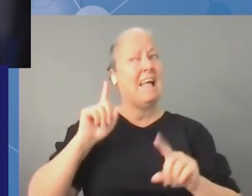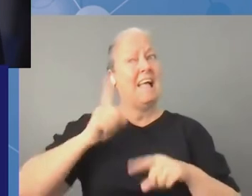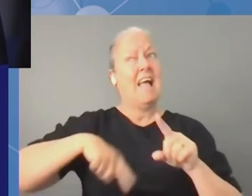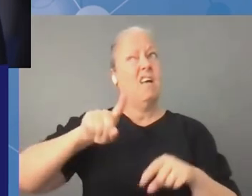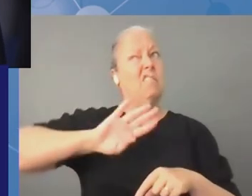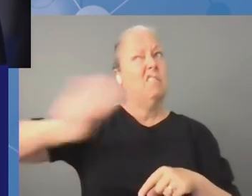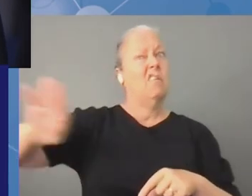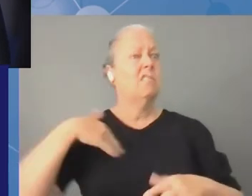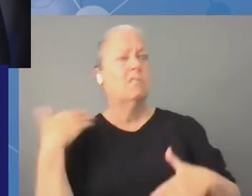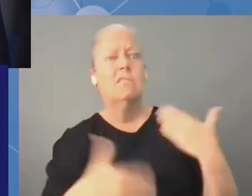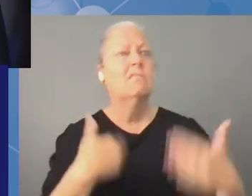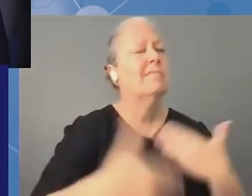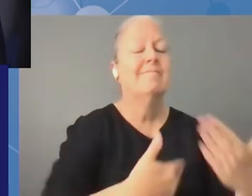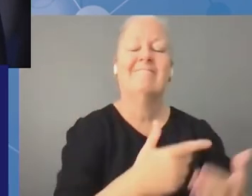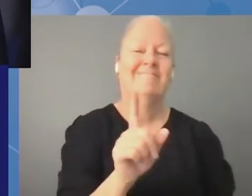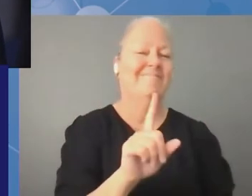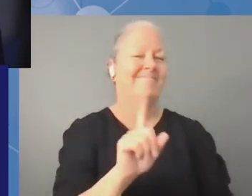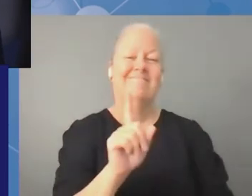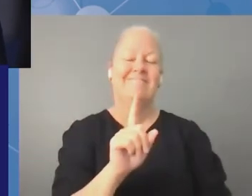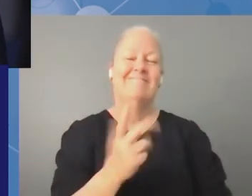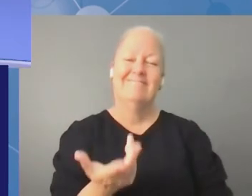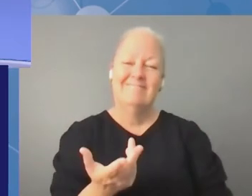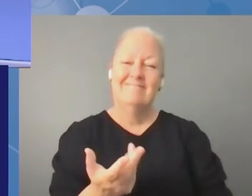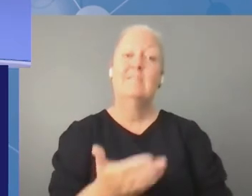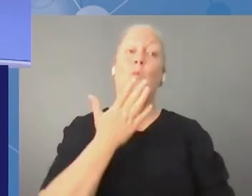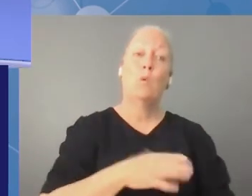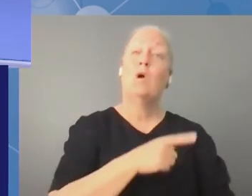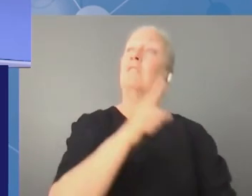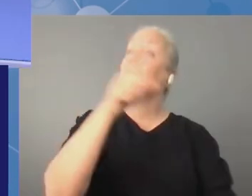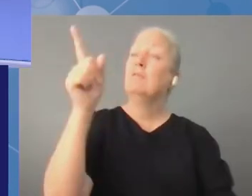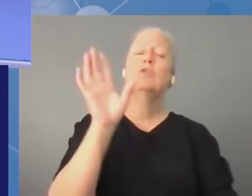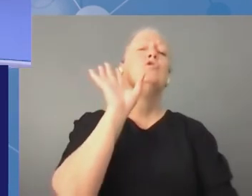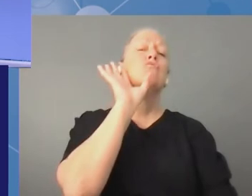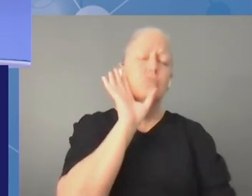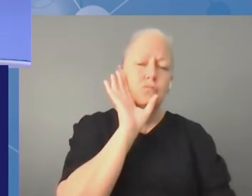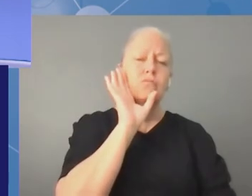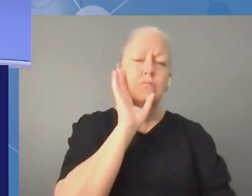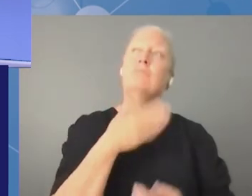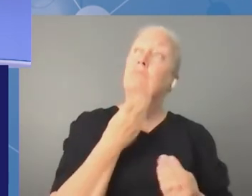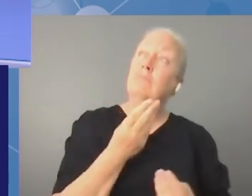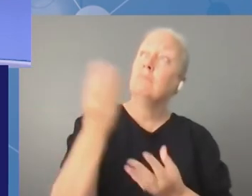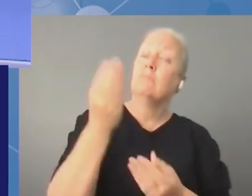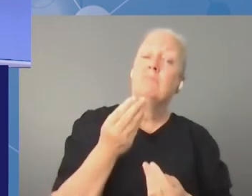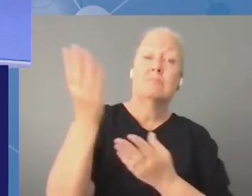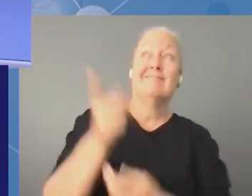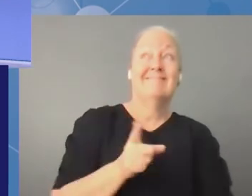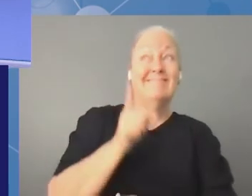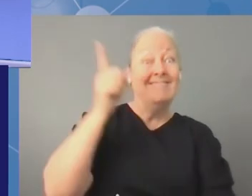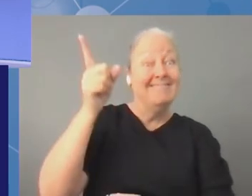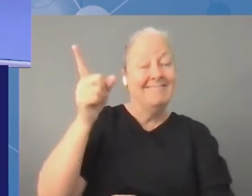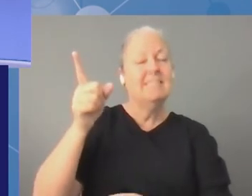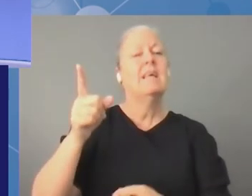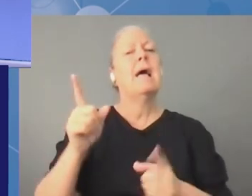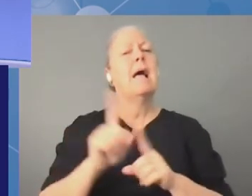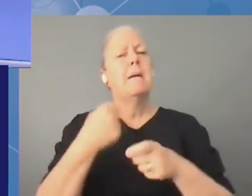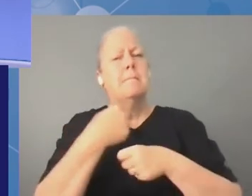so our voice needs to be heard we need to pass on the message to decision makers of particular countries